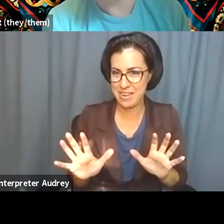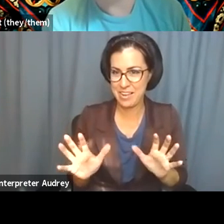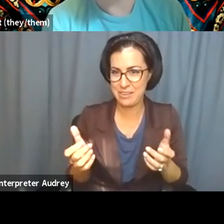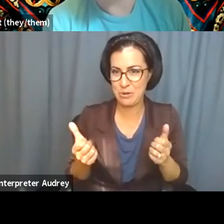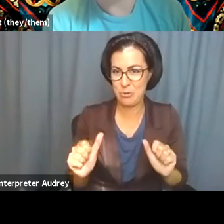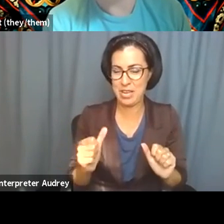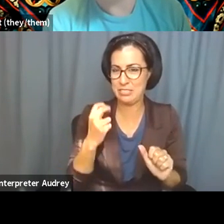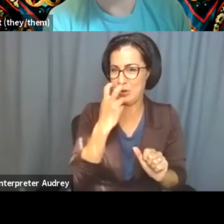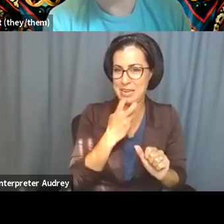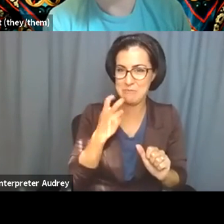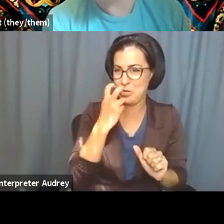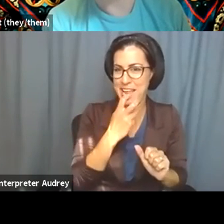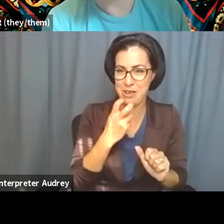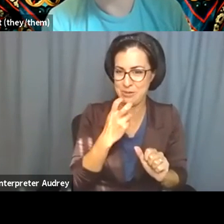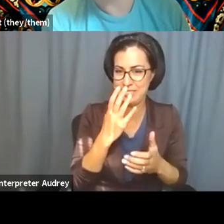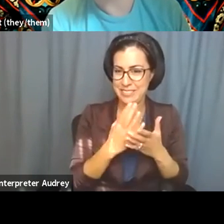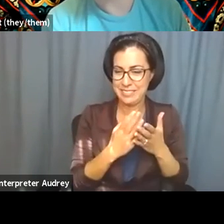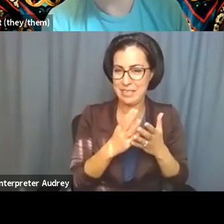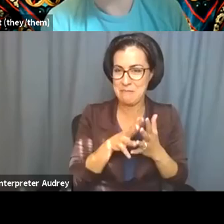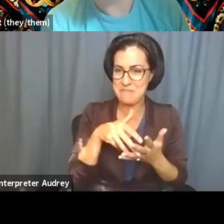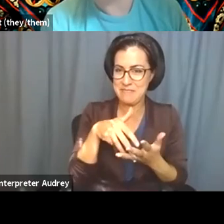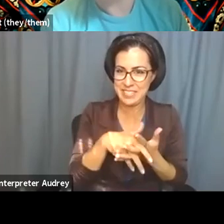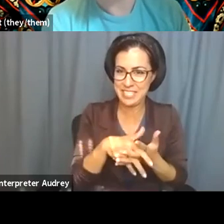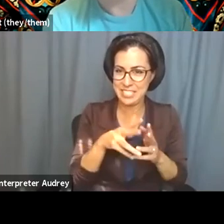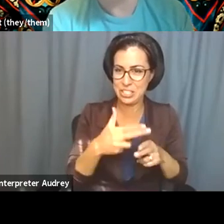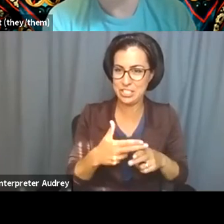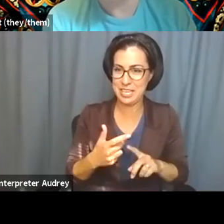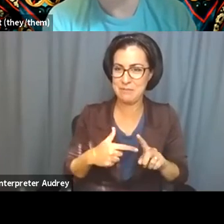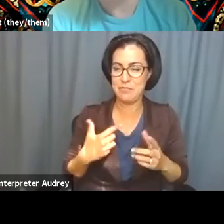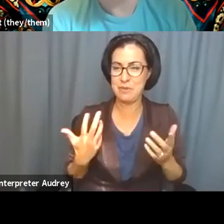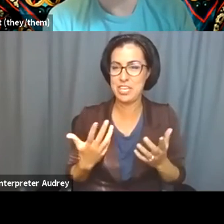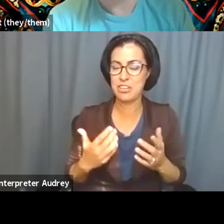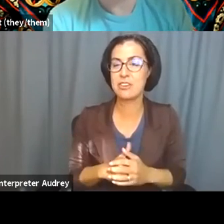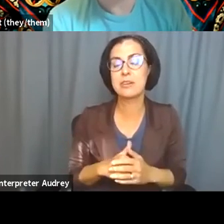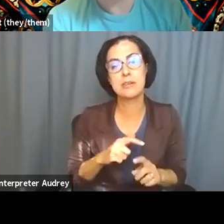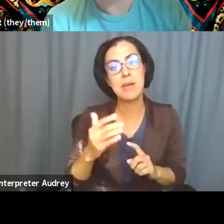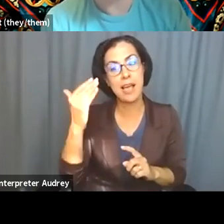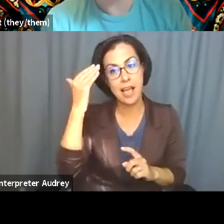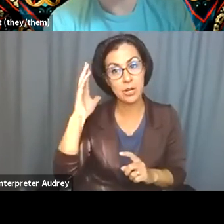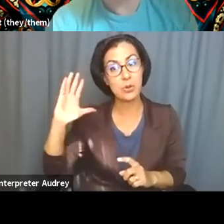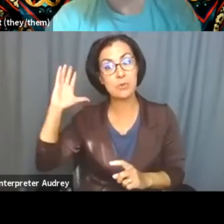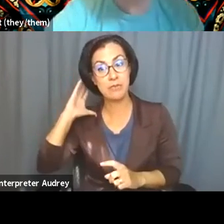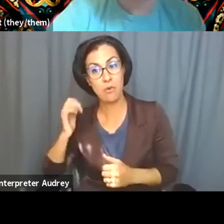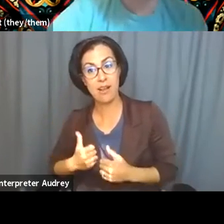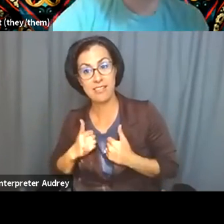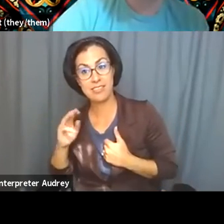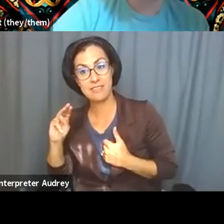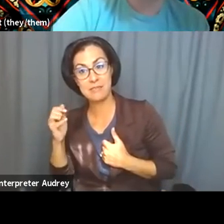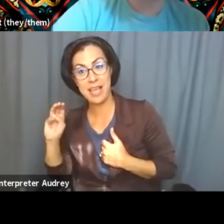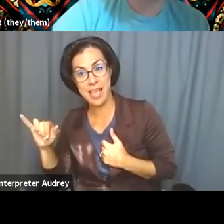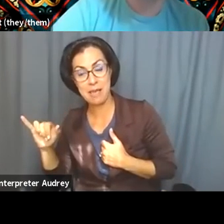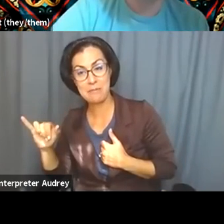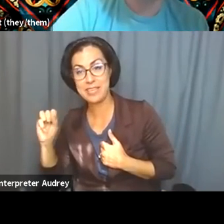um, some of the indigenous, uh, names from here. Um, I do know where I used to live in Miami was, um,